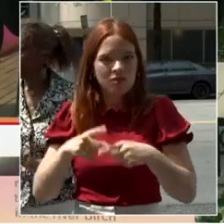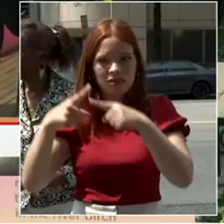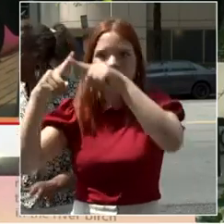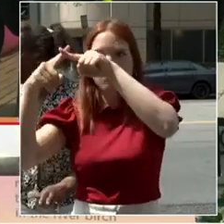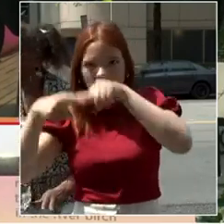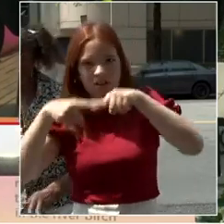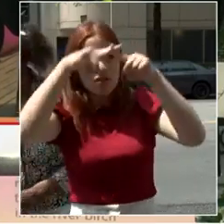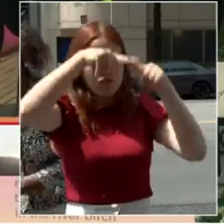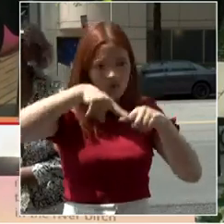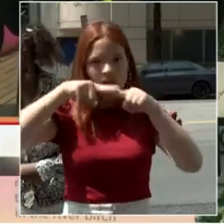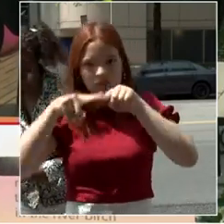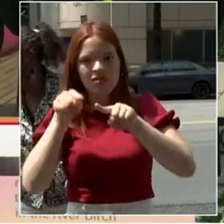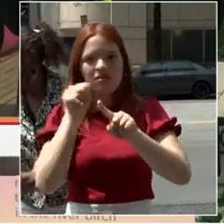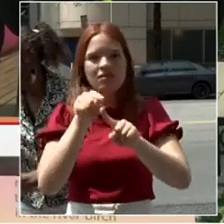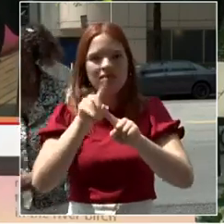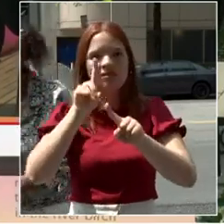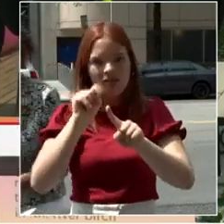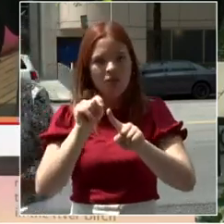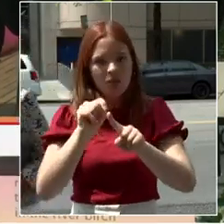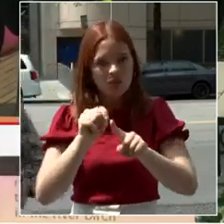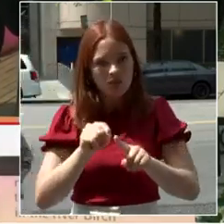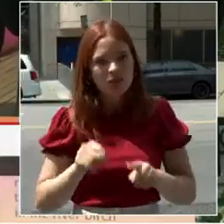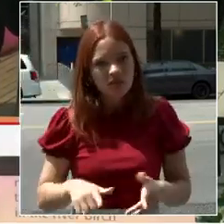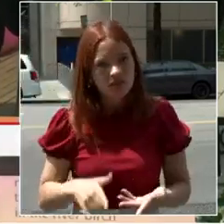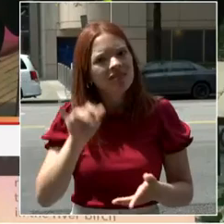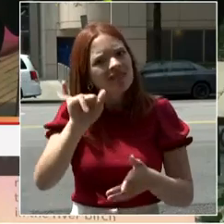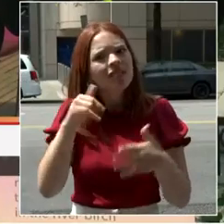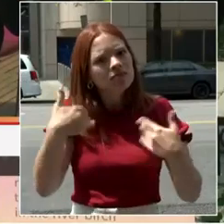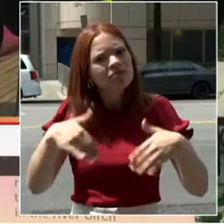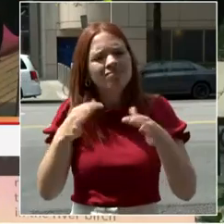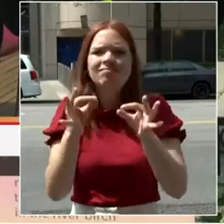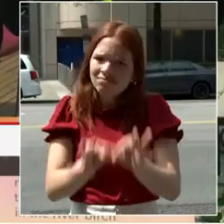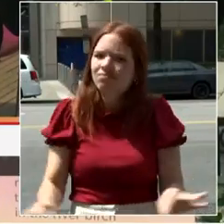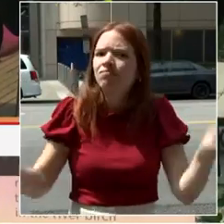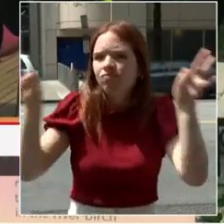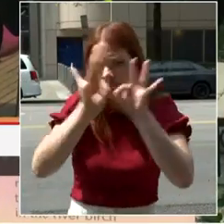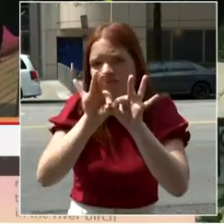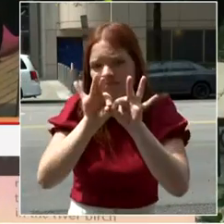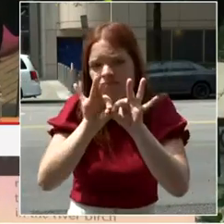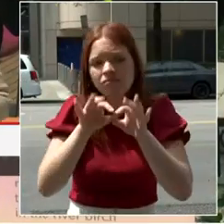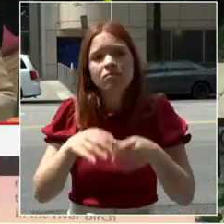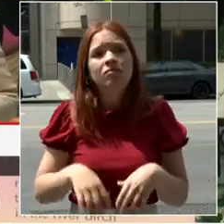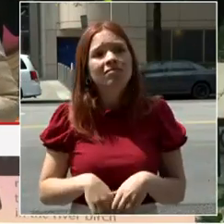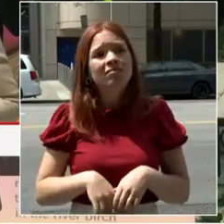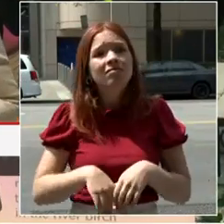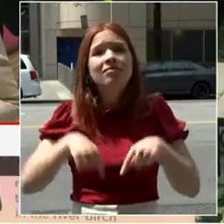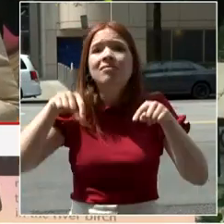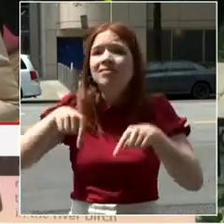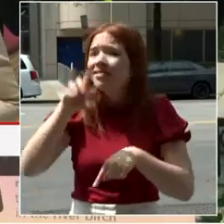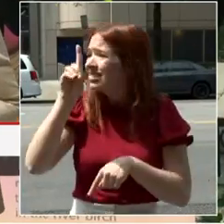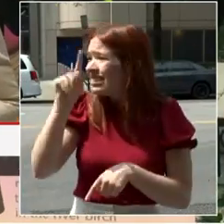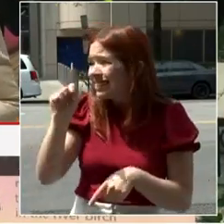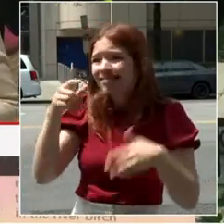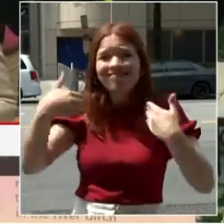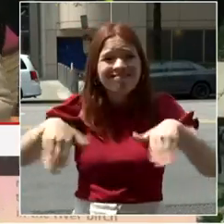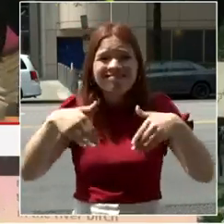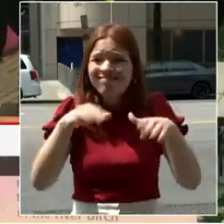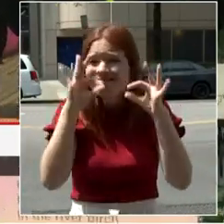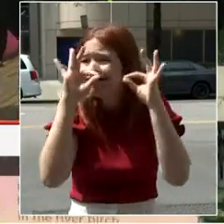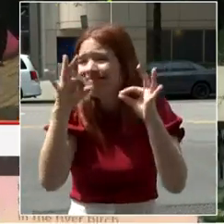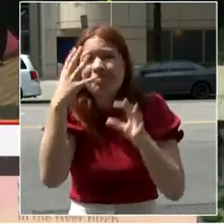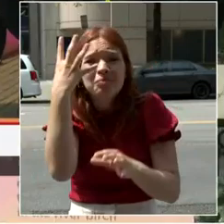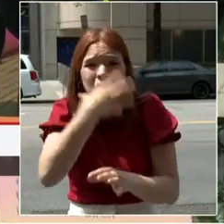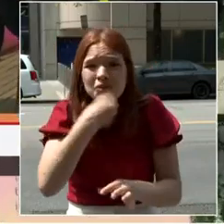means to our entitled bottom line. Our downtown is, of course, beautiful. People, you heard it from Dina, they come to